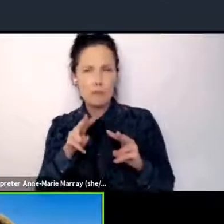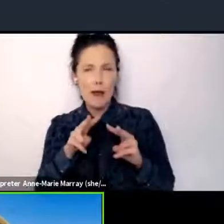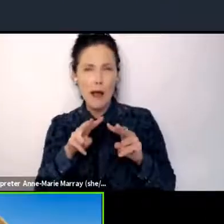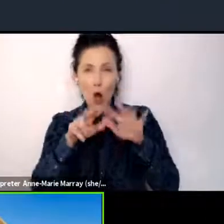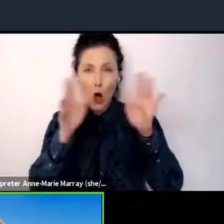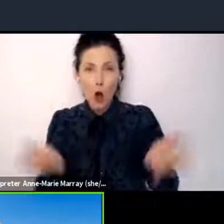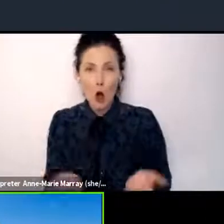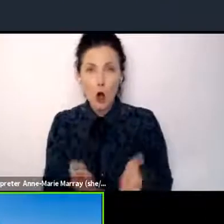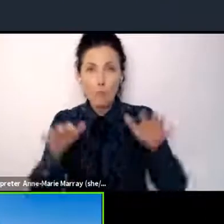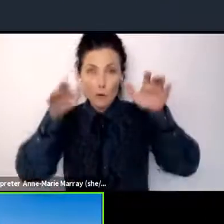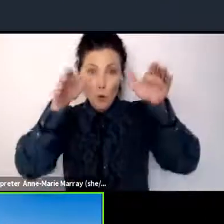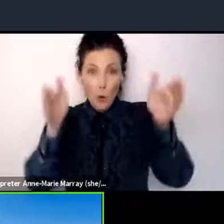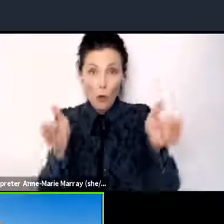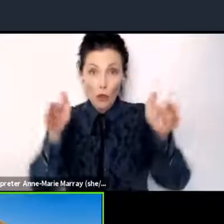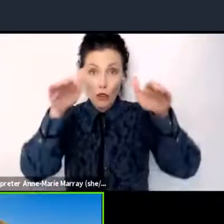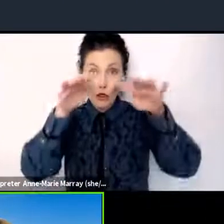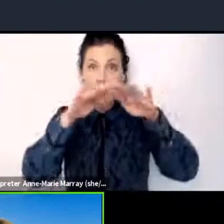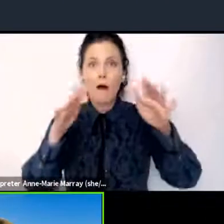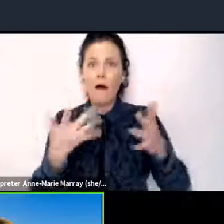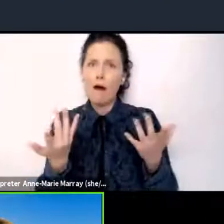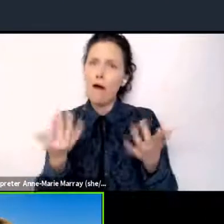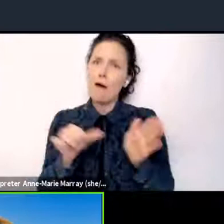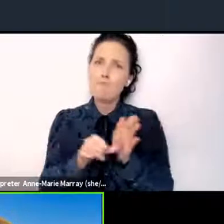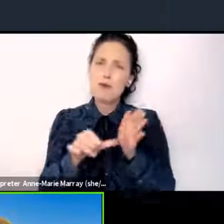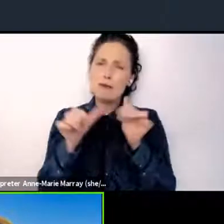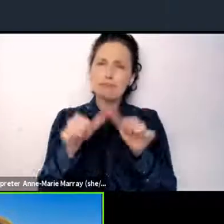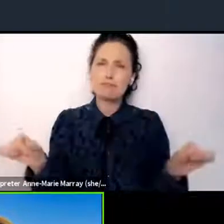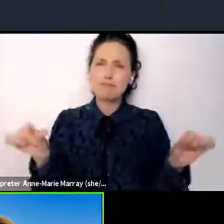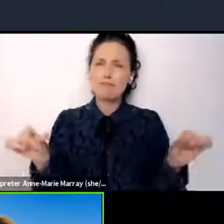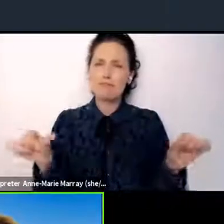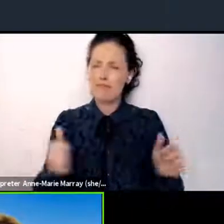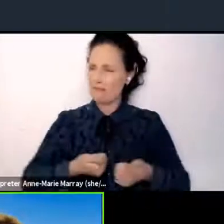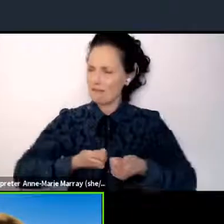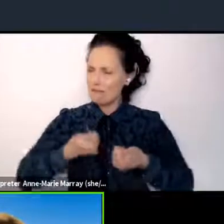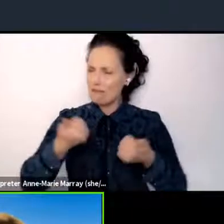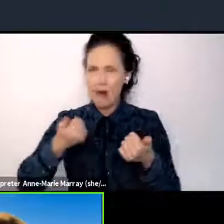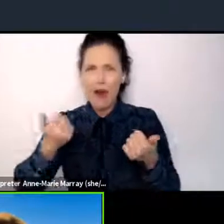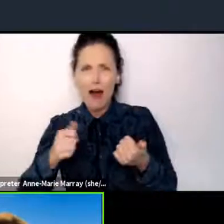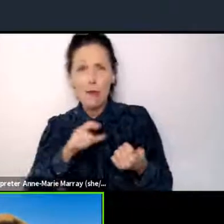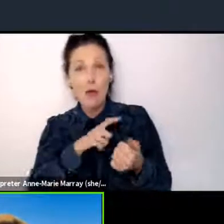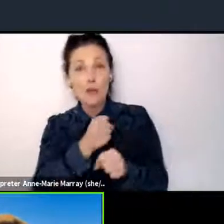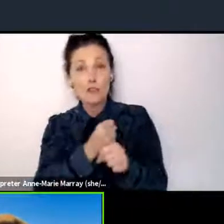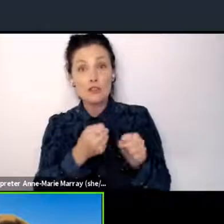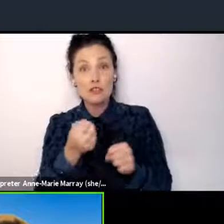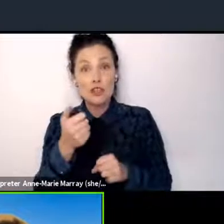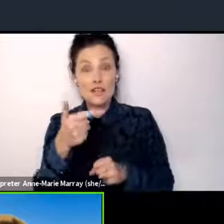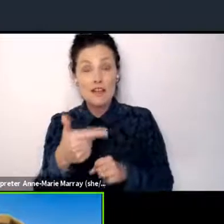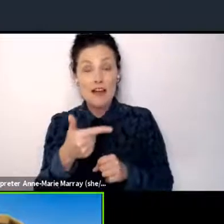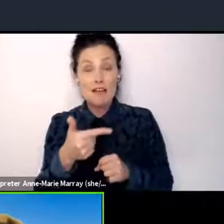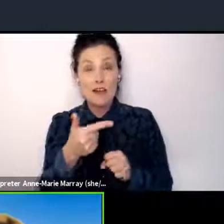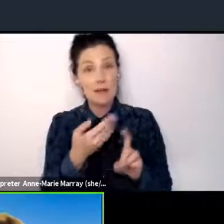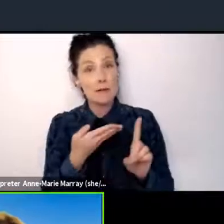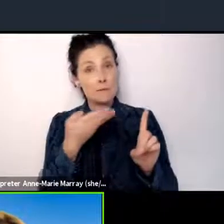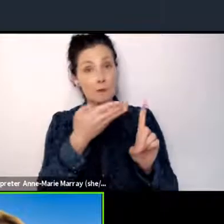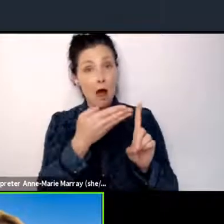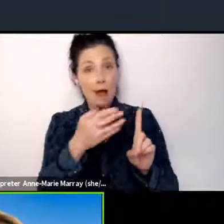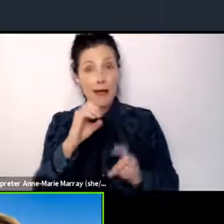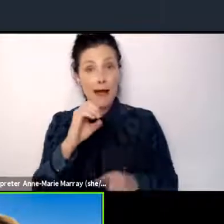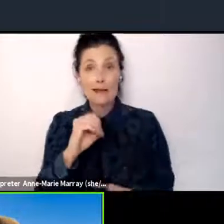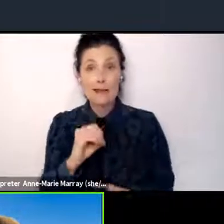There's been a huge amount of talk about how, you know, it's all fine because the G7's got net zero targets for 2050.